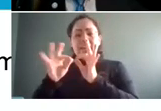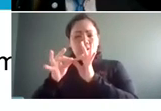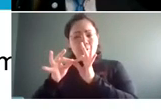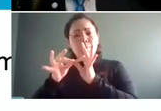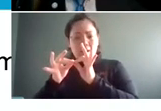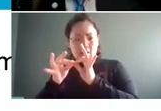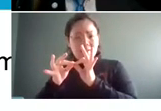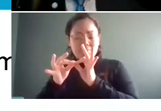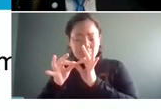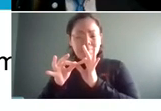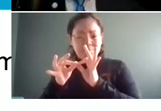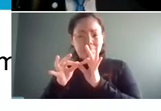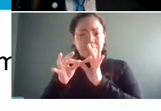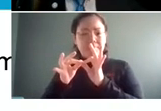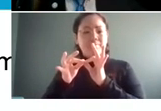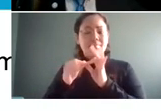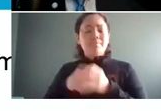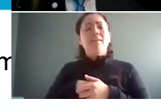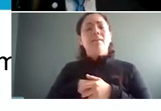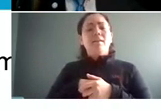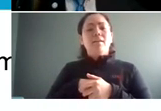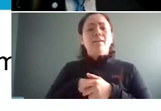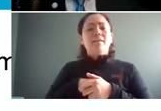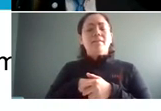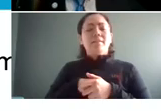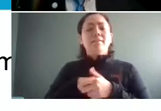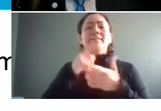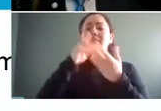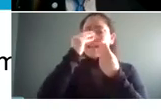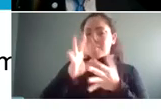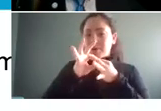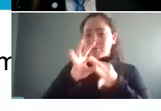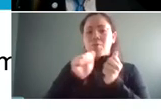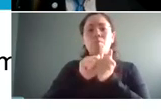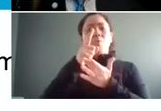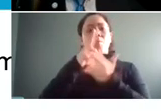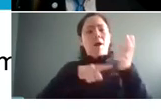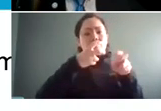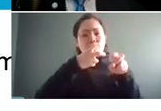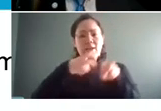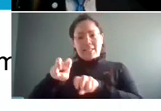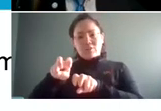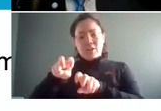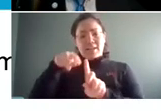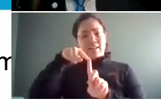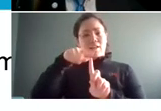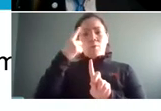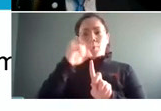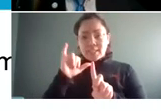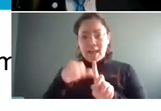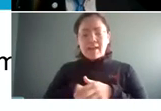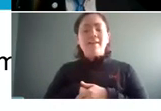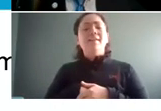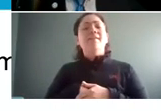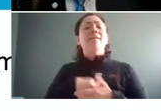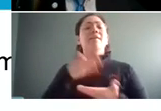um these support resources is information about what that transition timeline might look like if